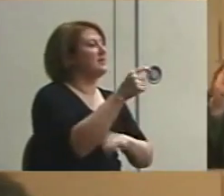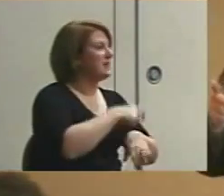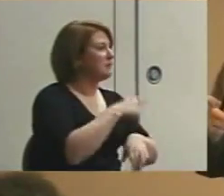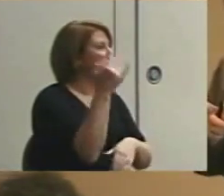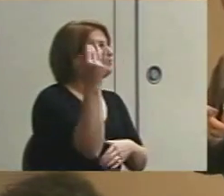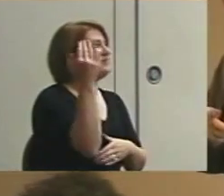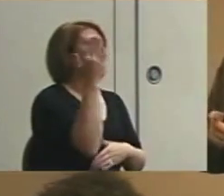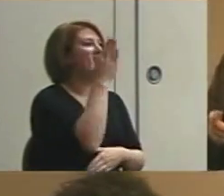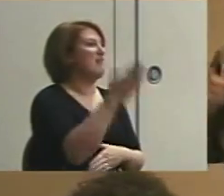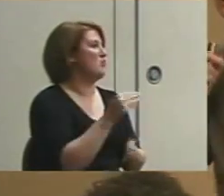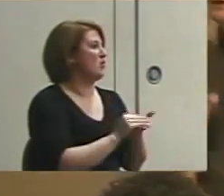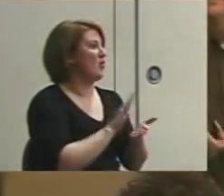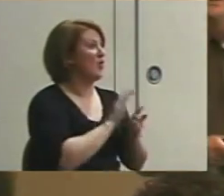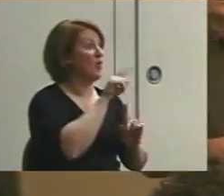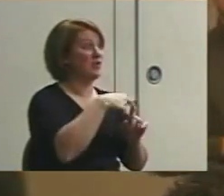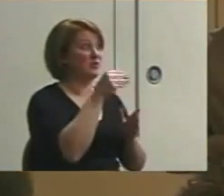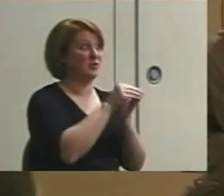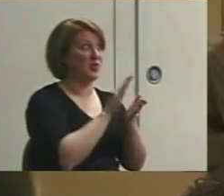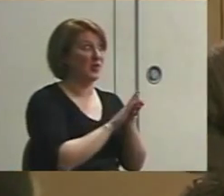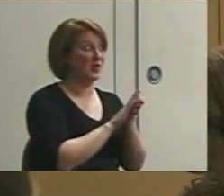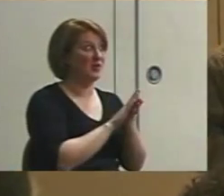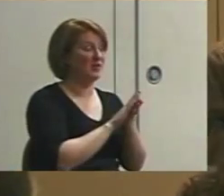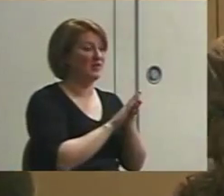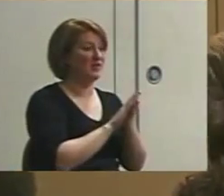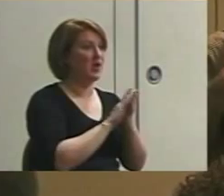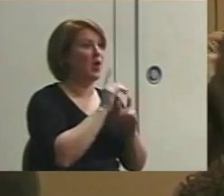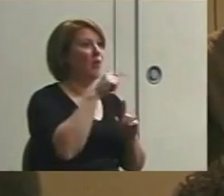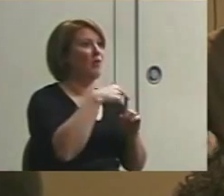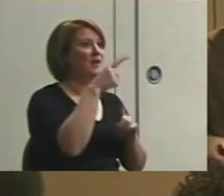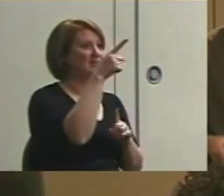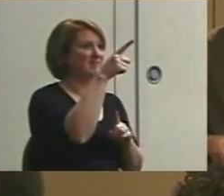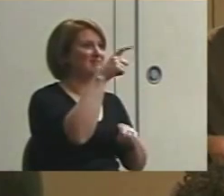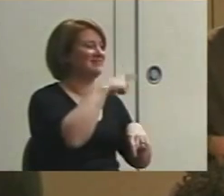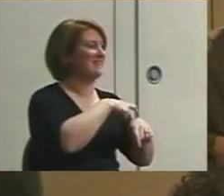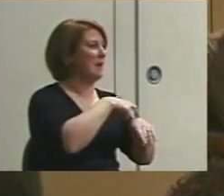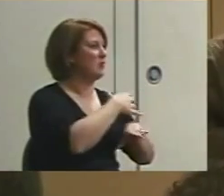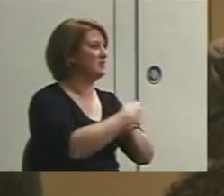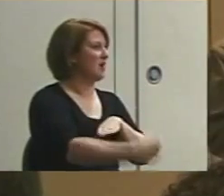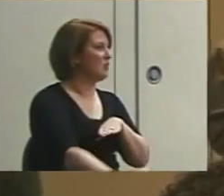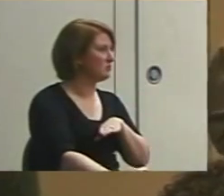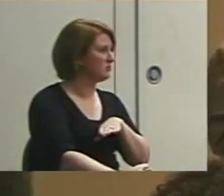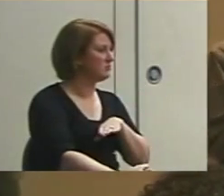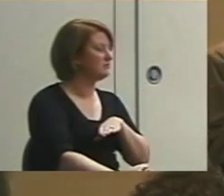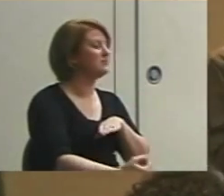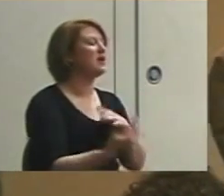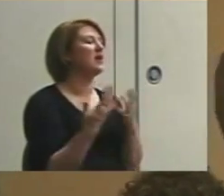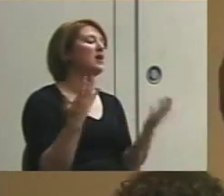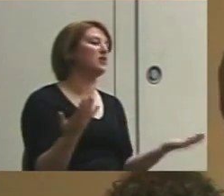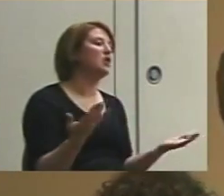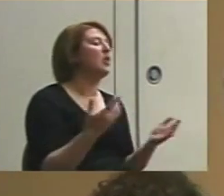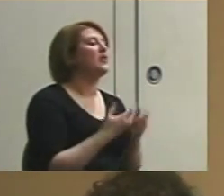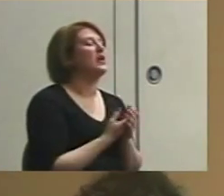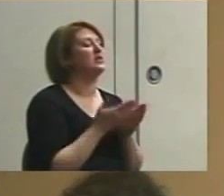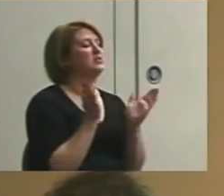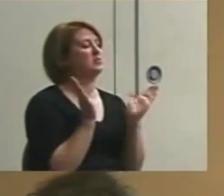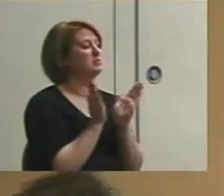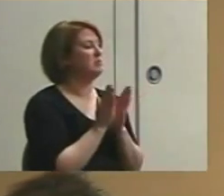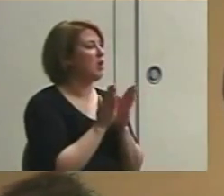do you record? When the clock runs out of time. So there are these little